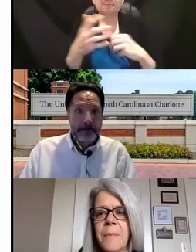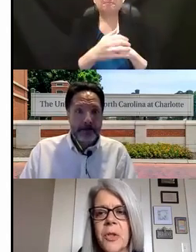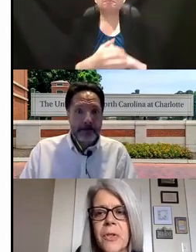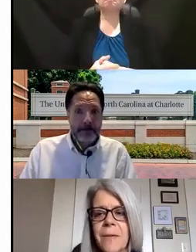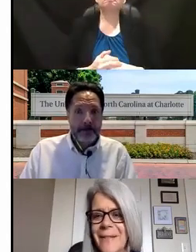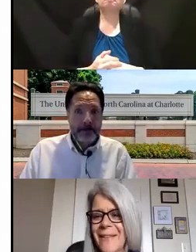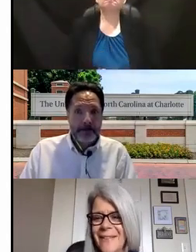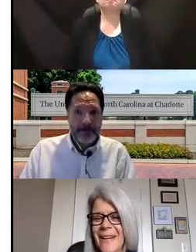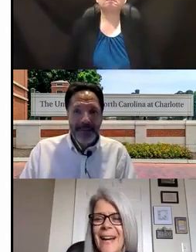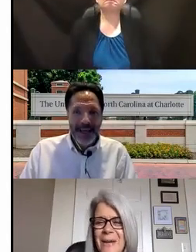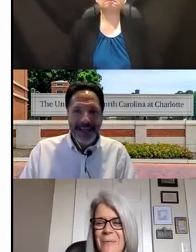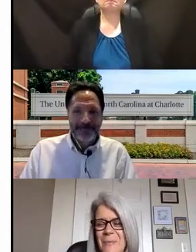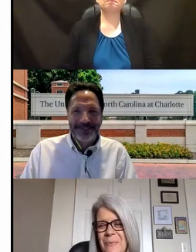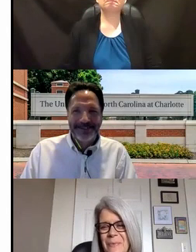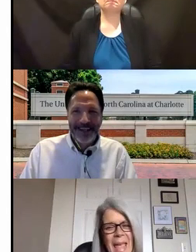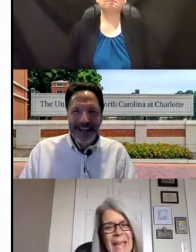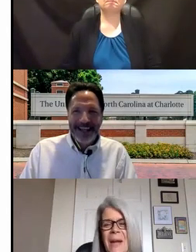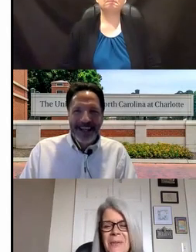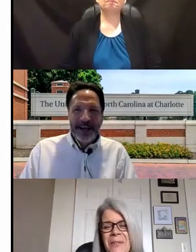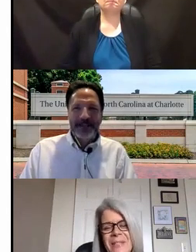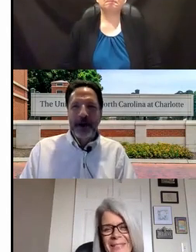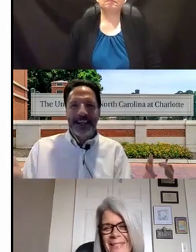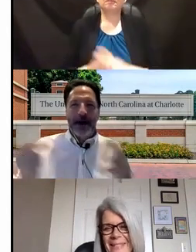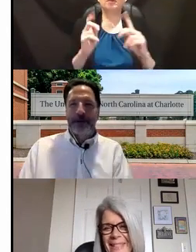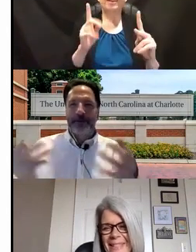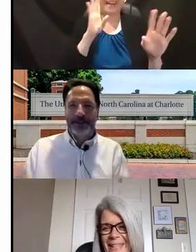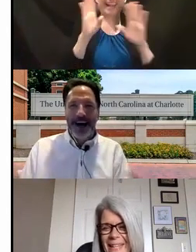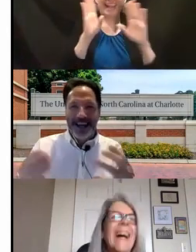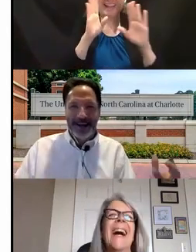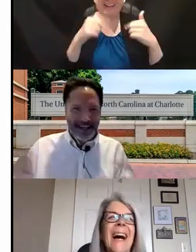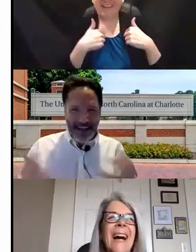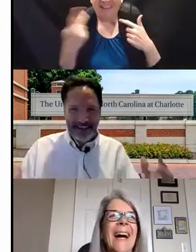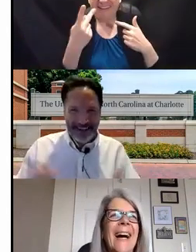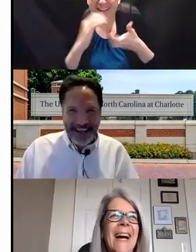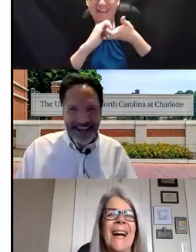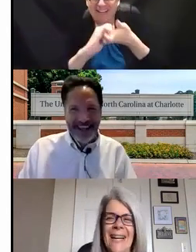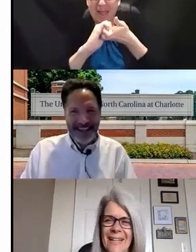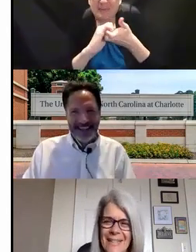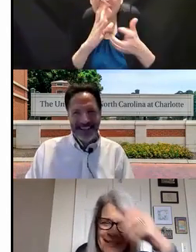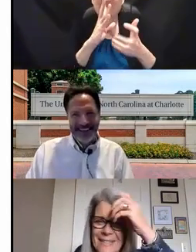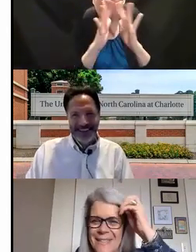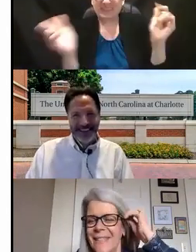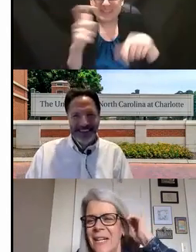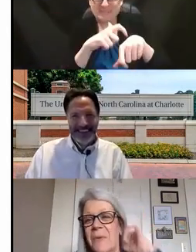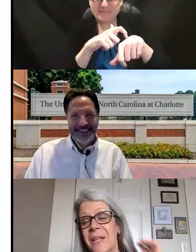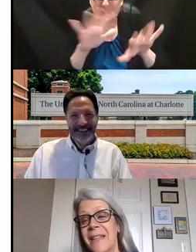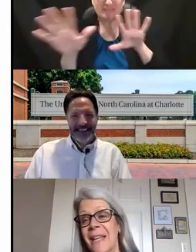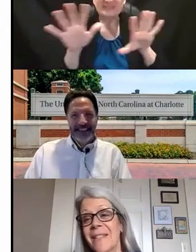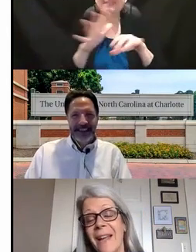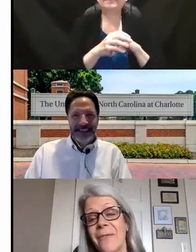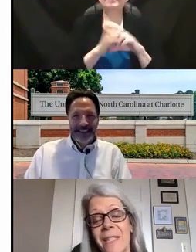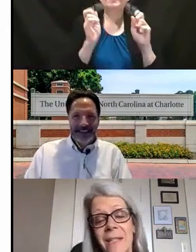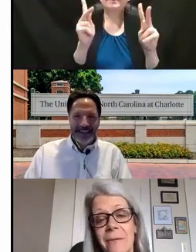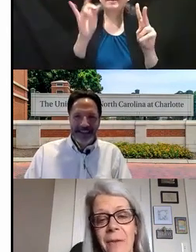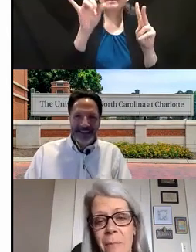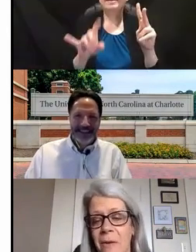This is Mary. Oh, hey. They're so collaborative, they're talking together. Well, and that's